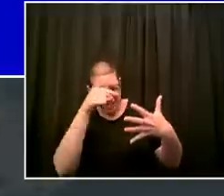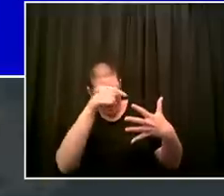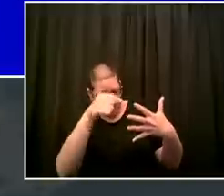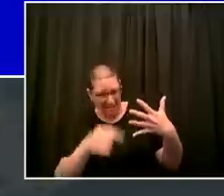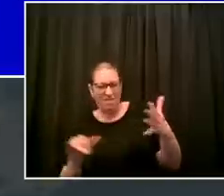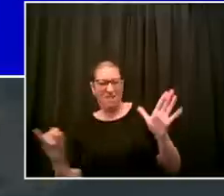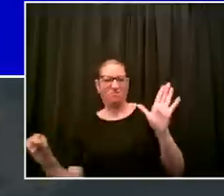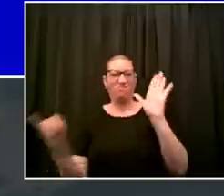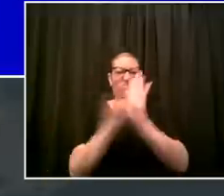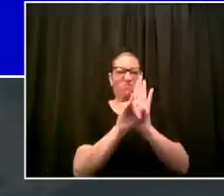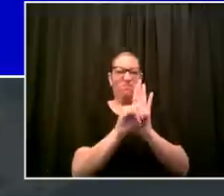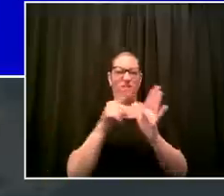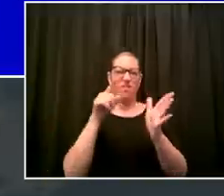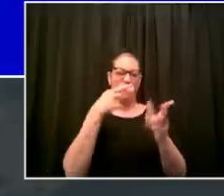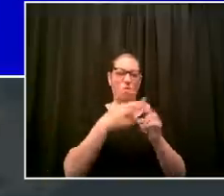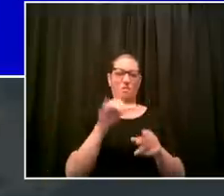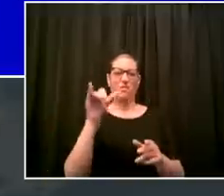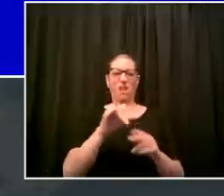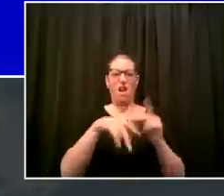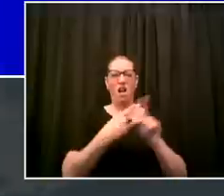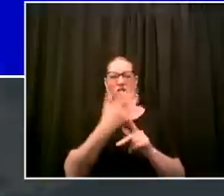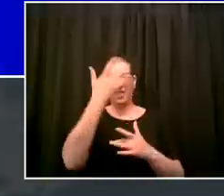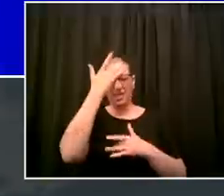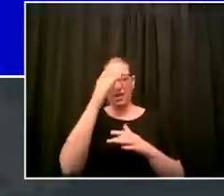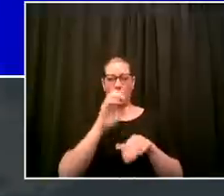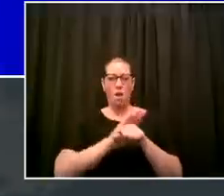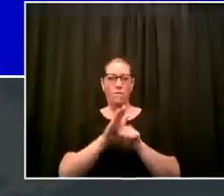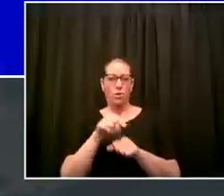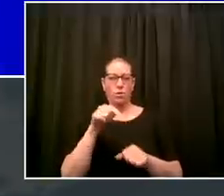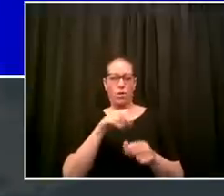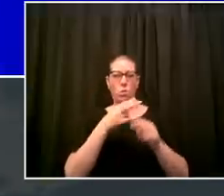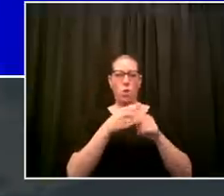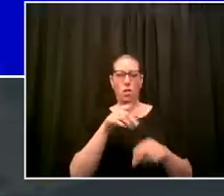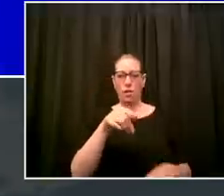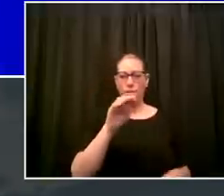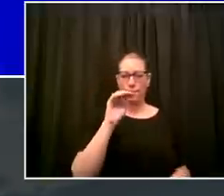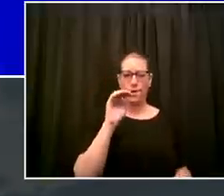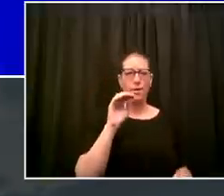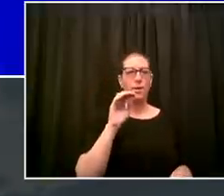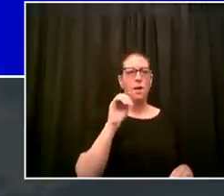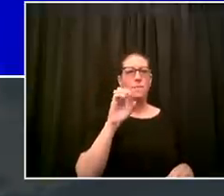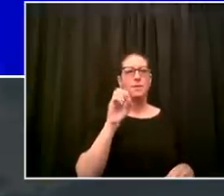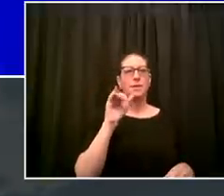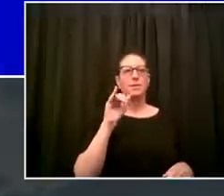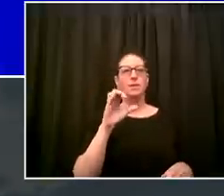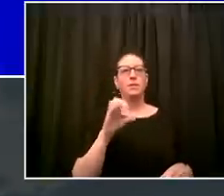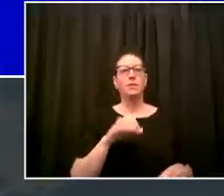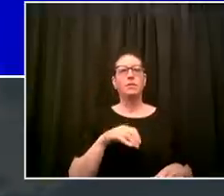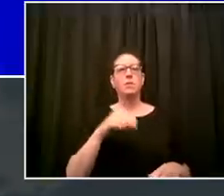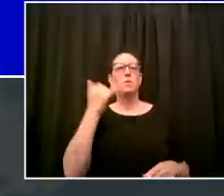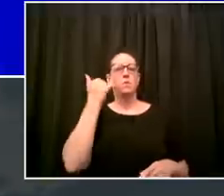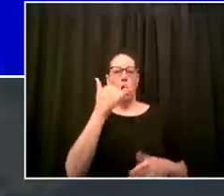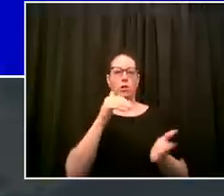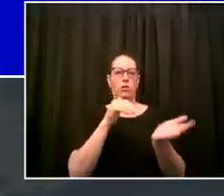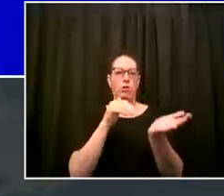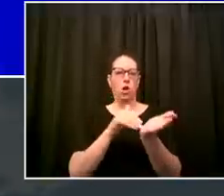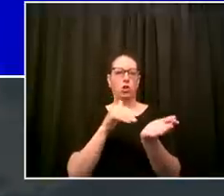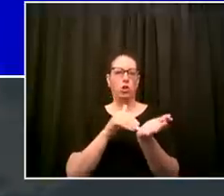provider immediately if you don't have one call 311 and you will be connected to a health and hospitals clinician immediately